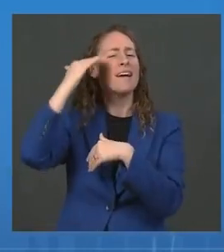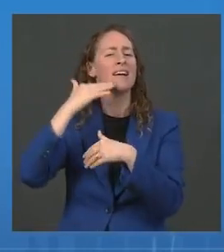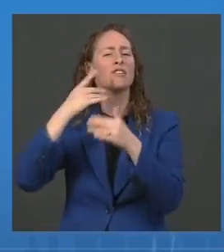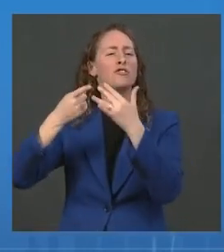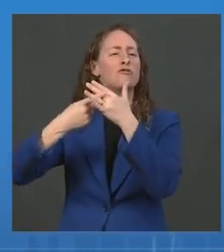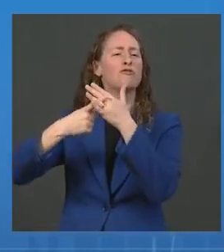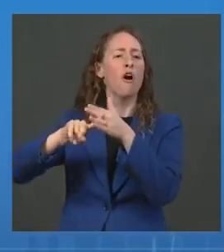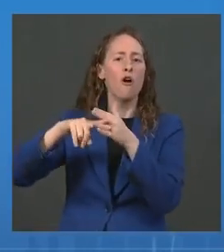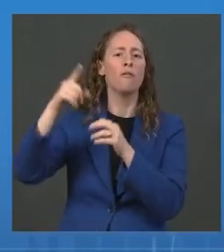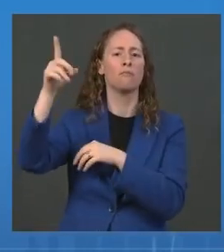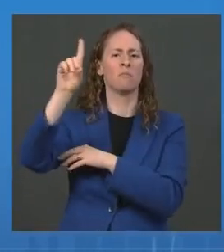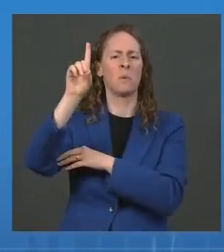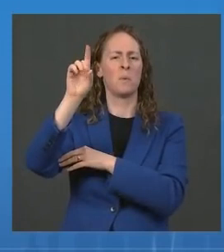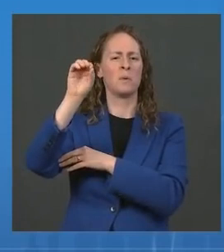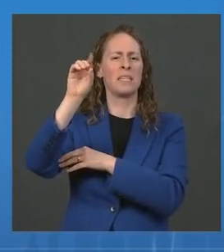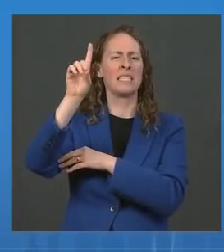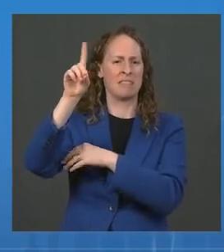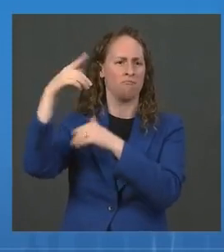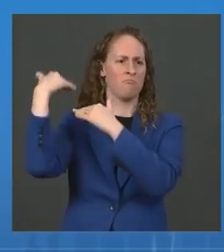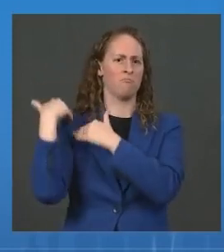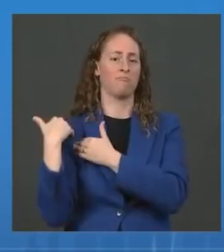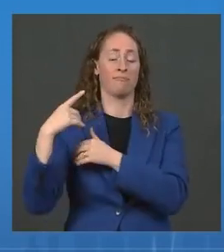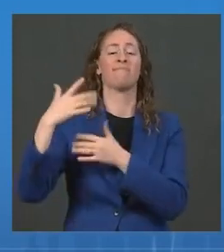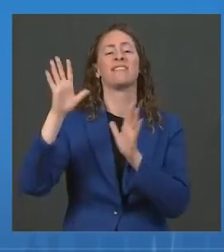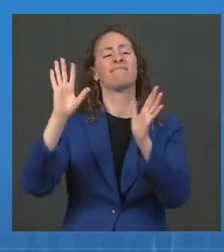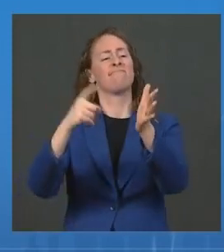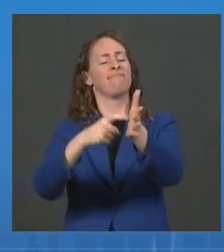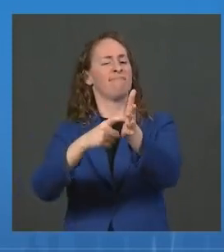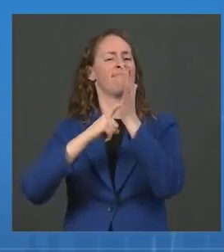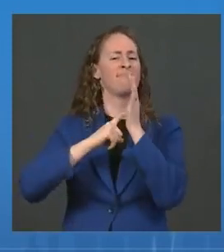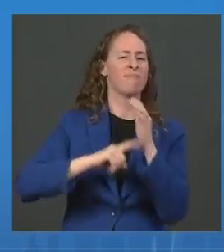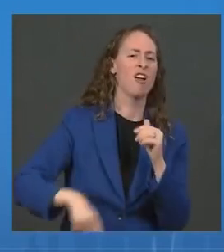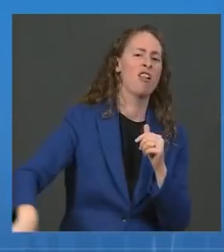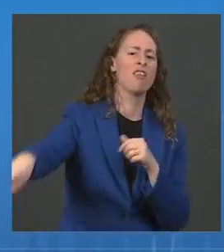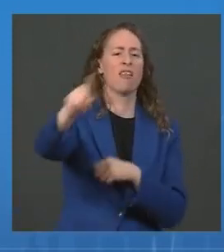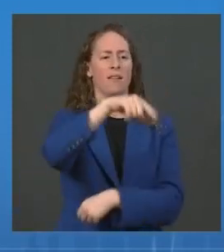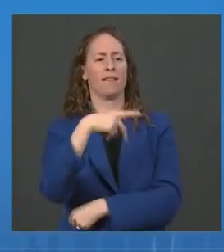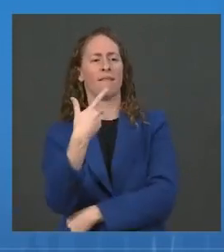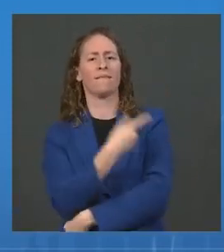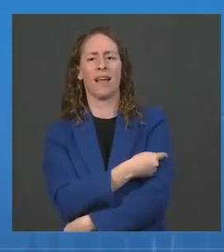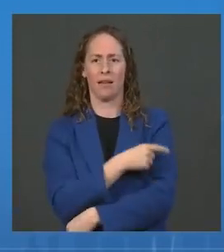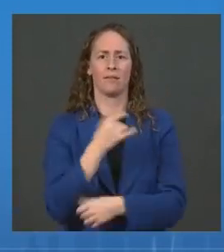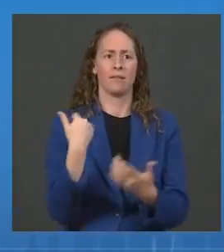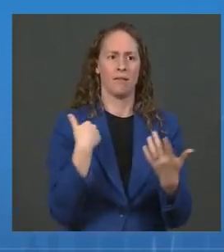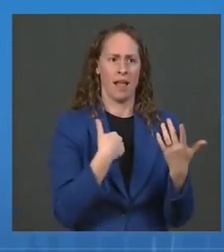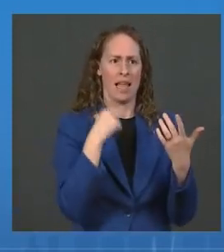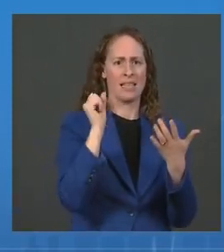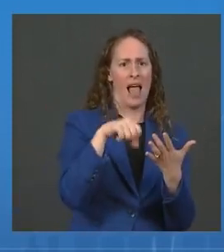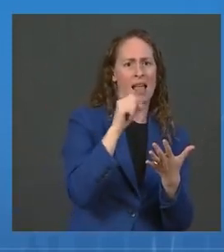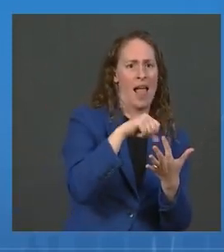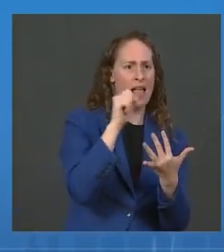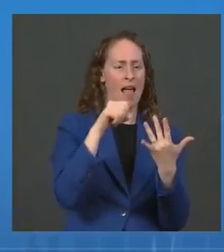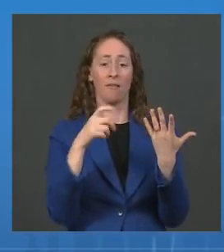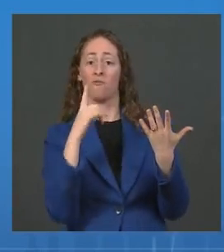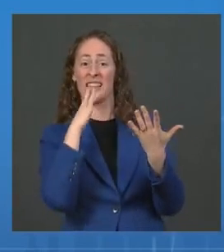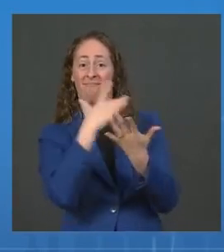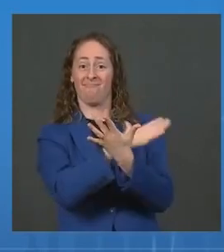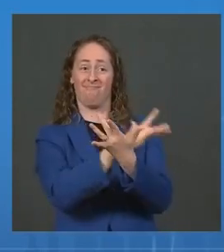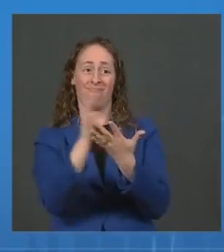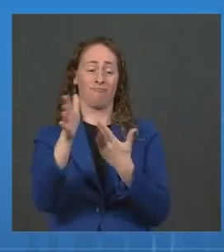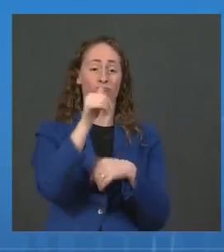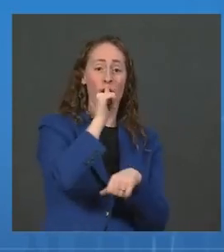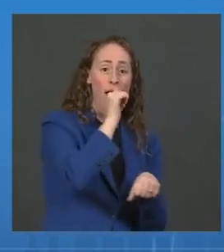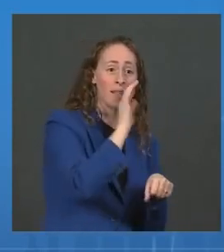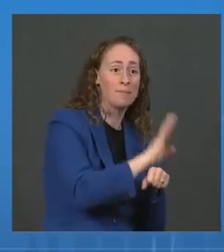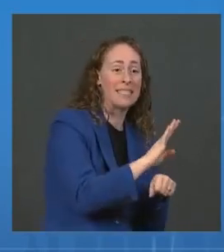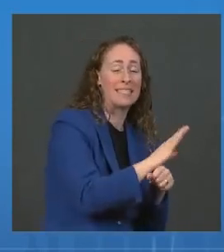So, from private sector employees to healthcare workers, to educators and teachers, to federal employees and